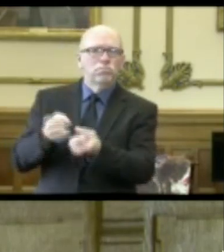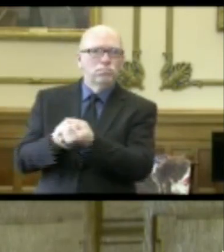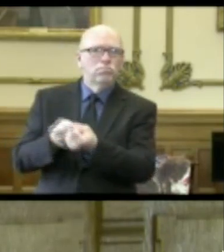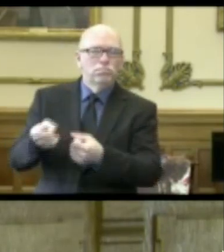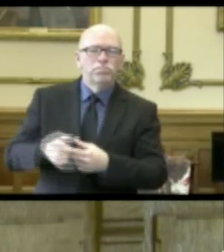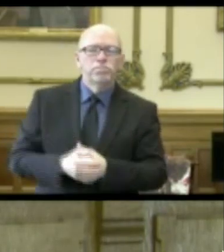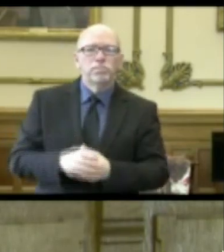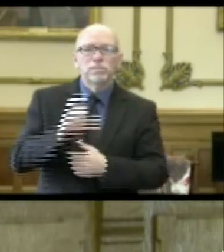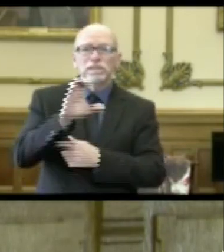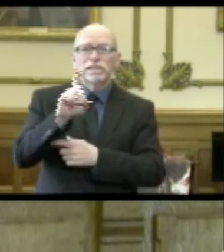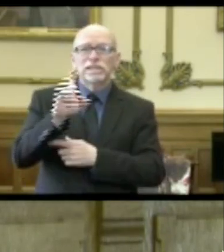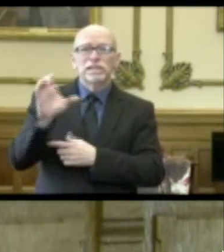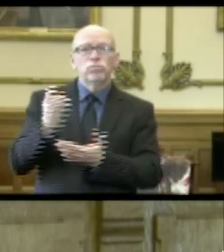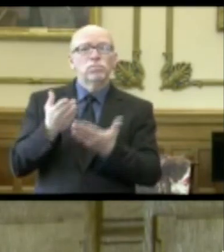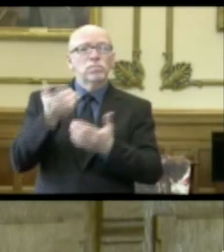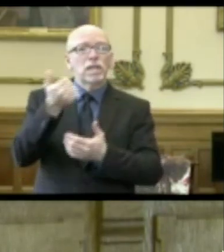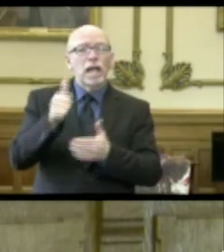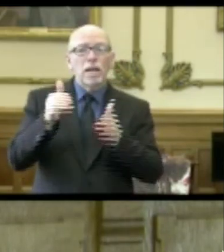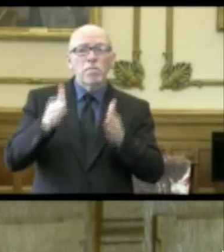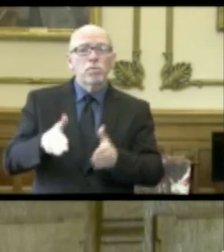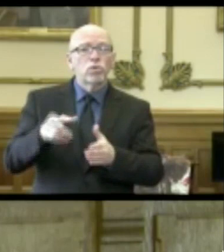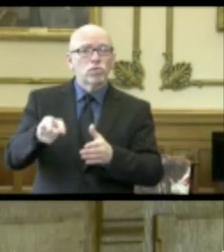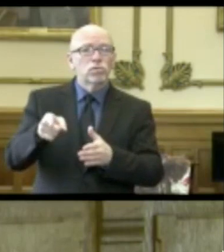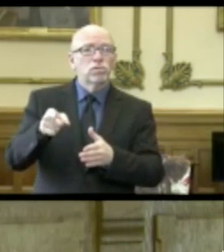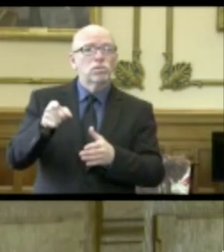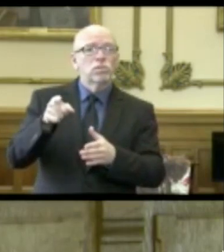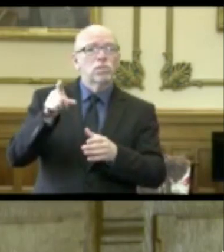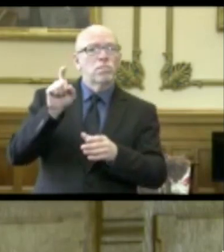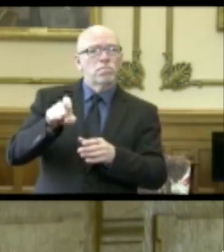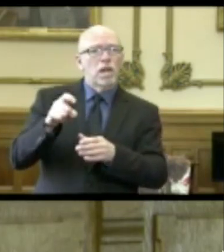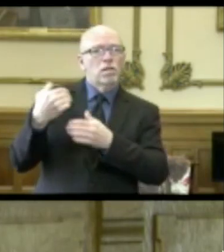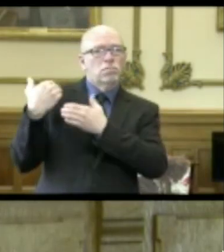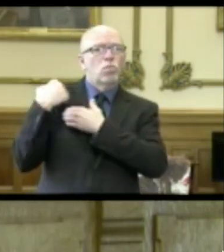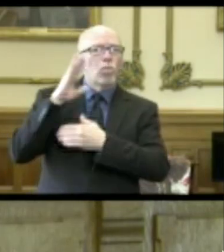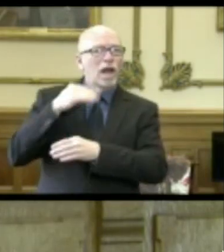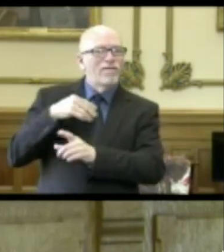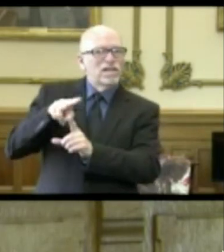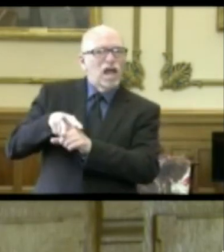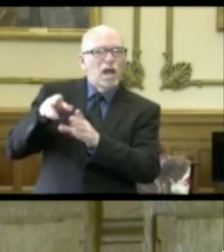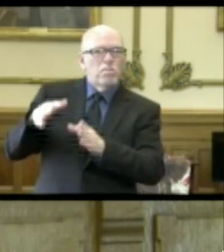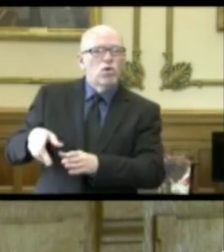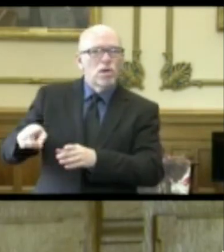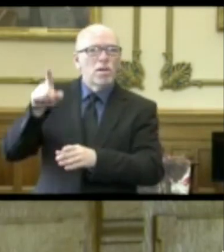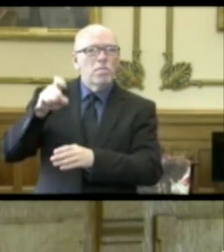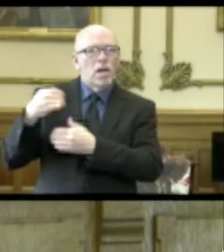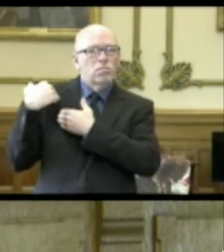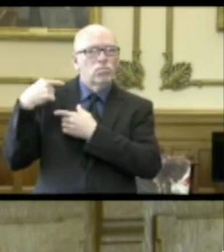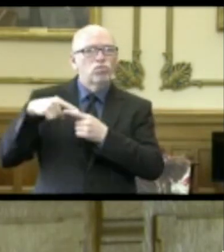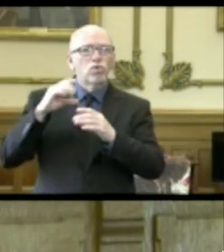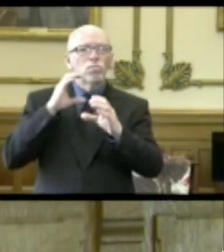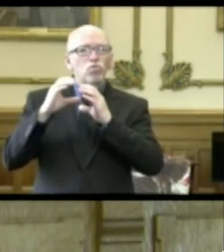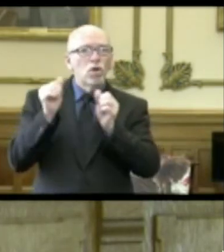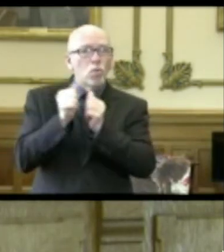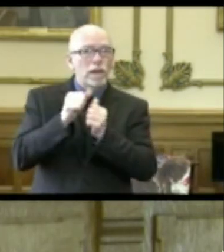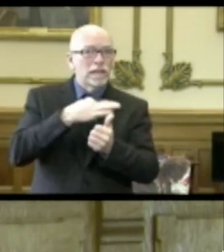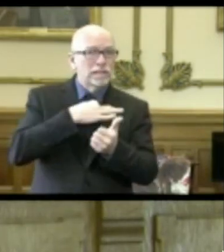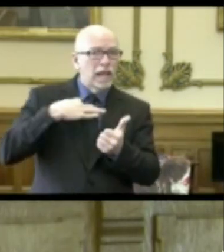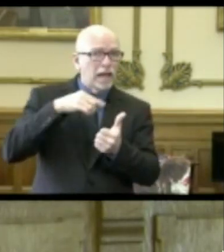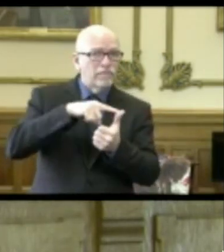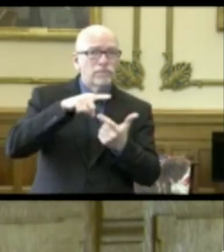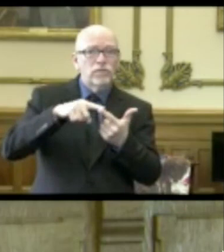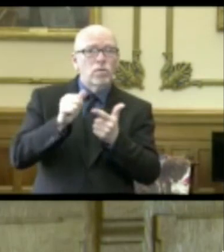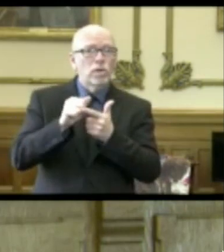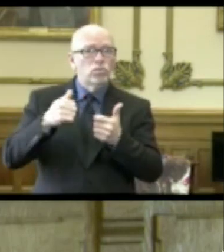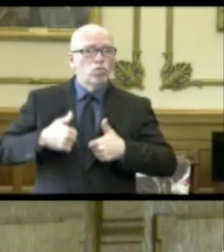The CDC recommends that a person be assigned responsibility for communications with staff and with residents and with their families.